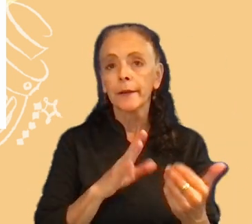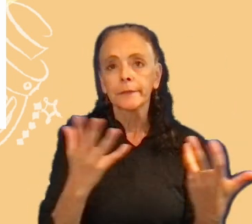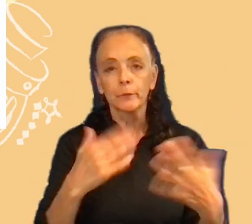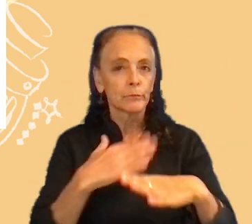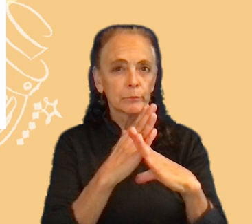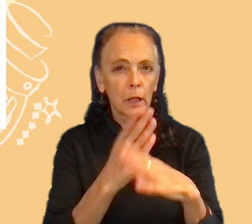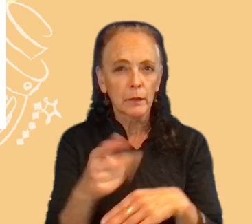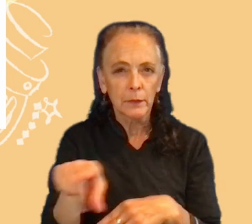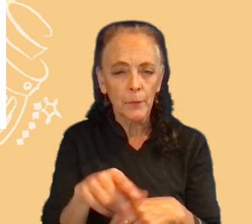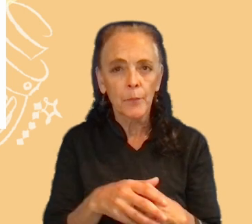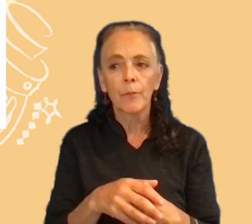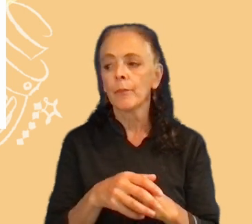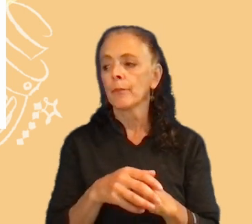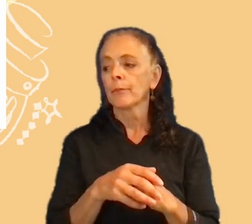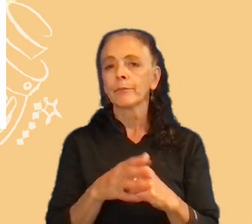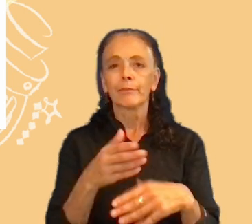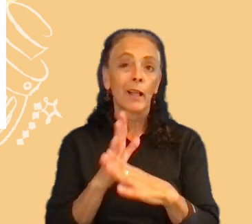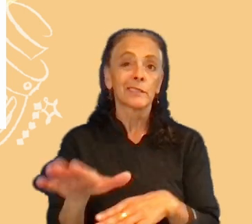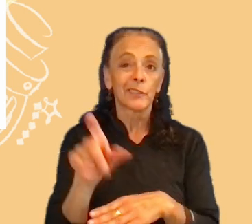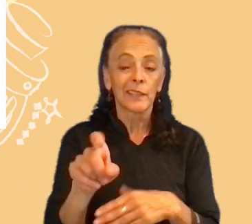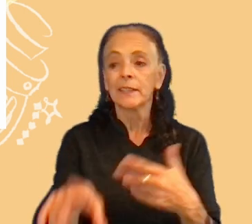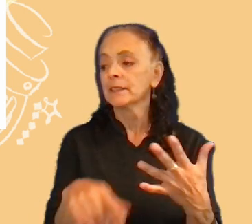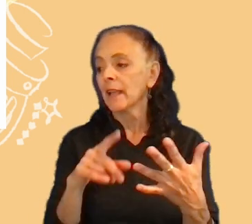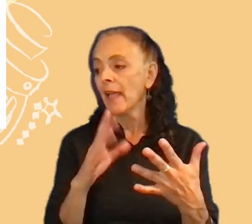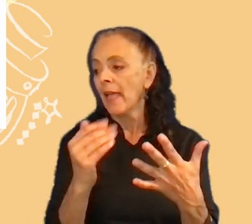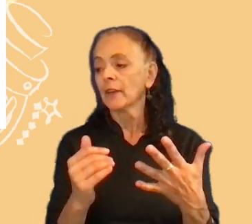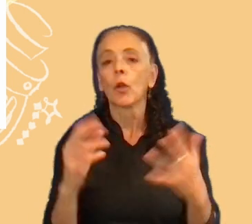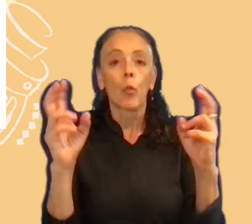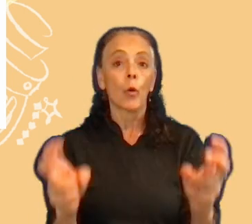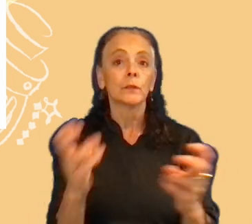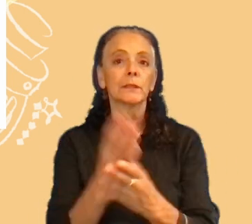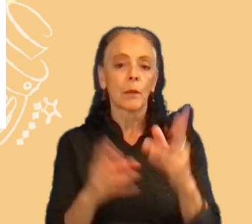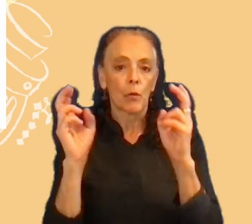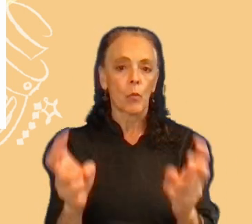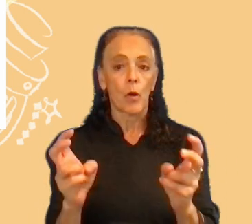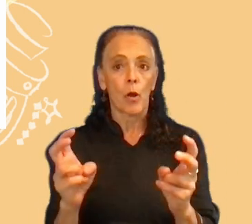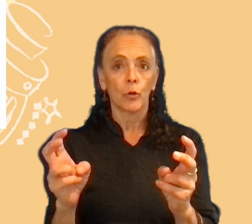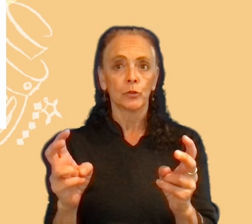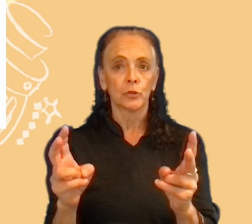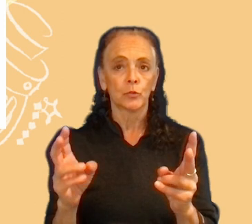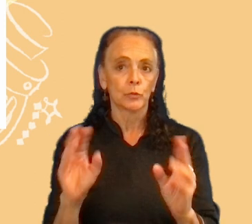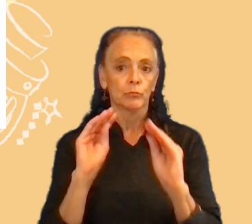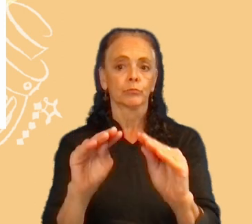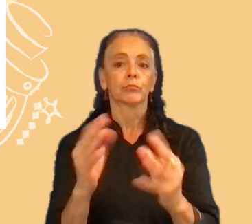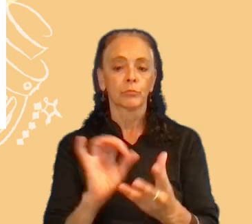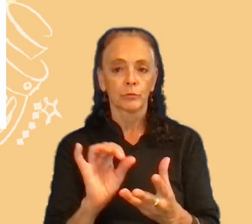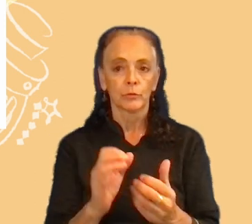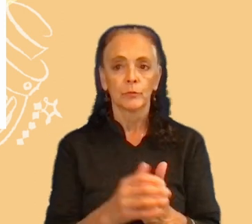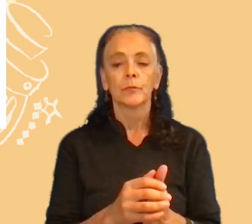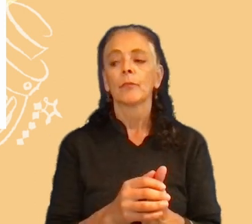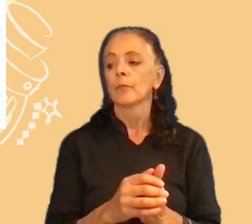blocks these needs, and the quotes. Some quotes, because this was just the card, but we had other in the documentation.